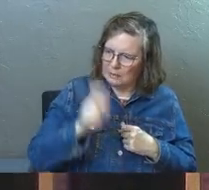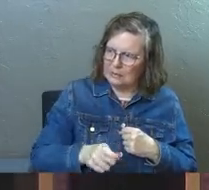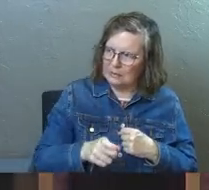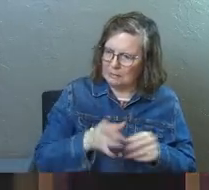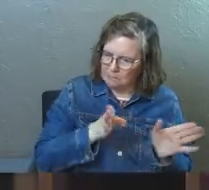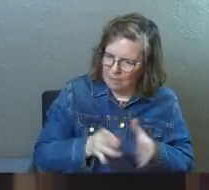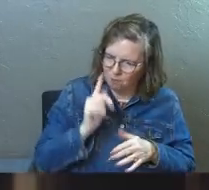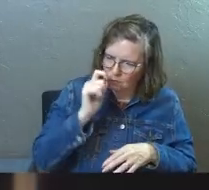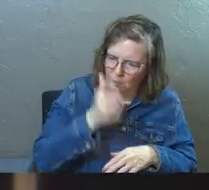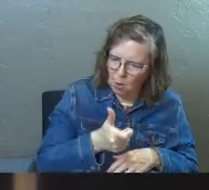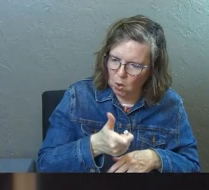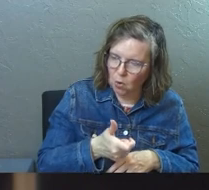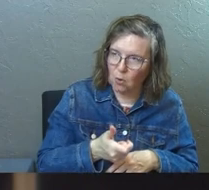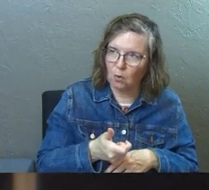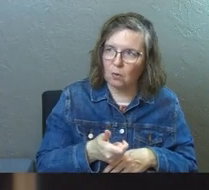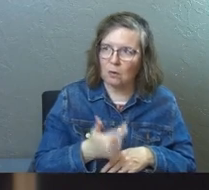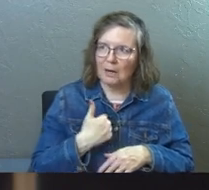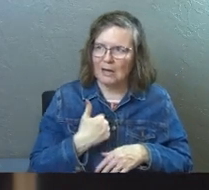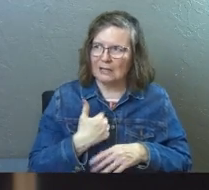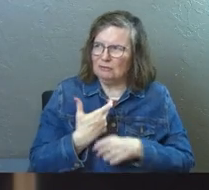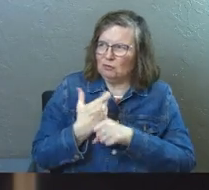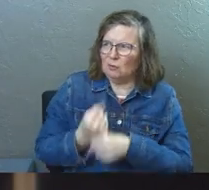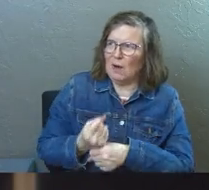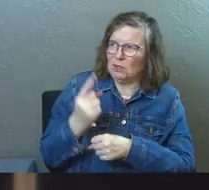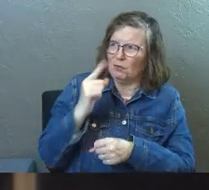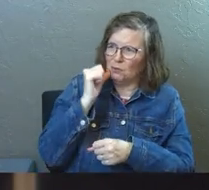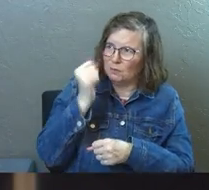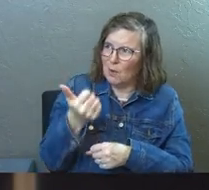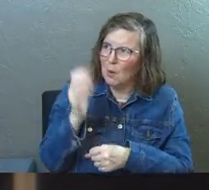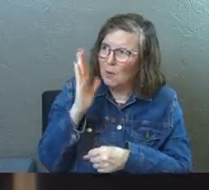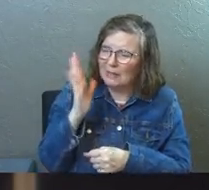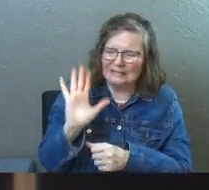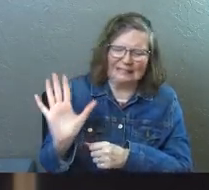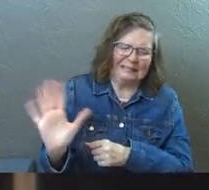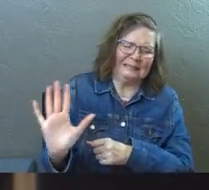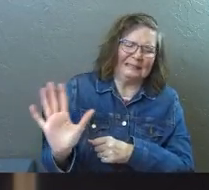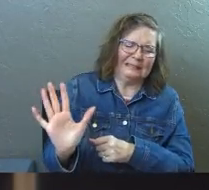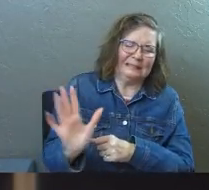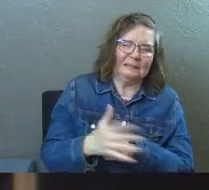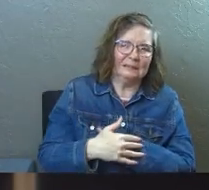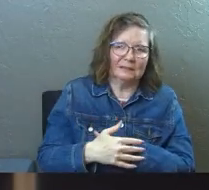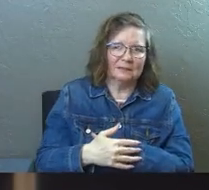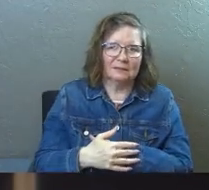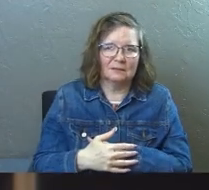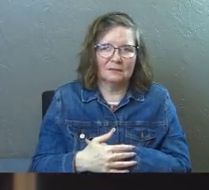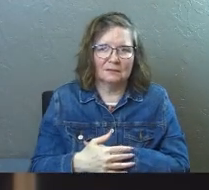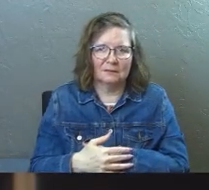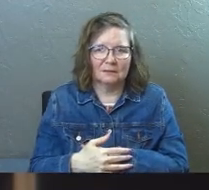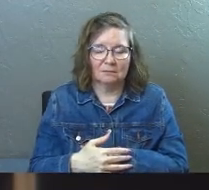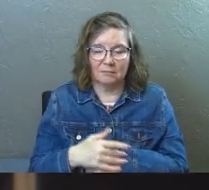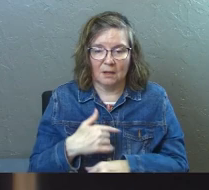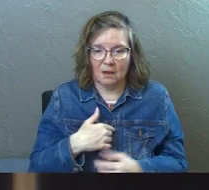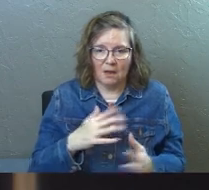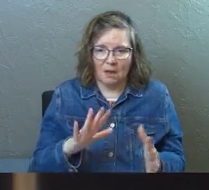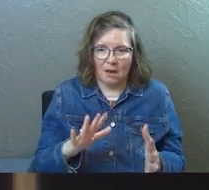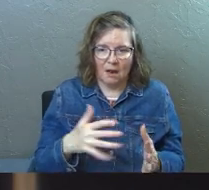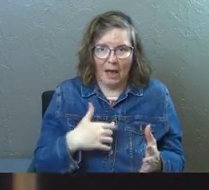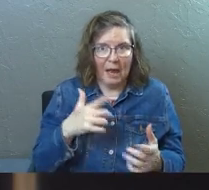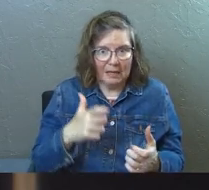All right. God gave me manna today, but how am I supposed to just trust that it's going to show up tomorrow too? Like